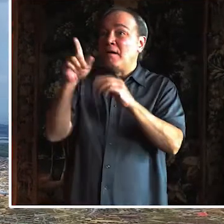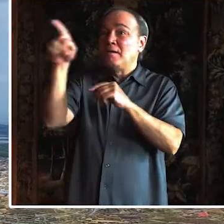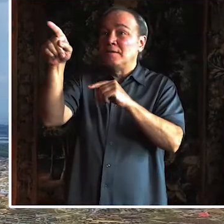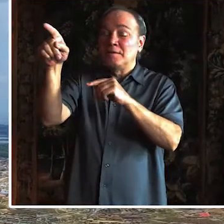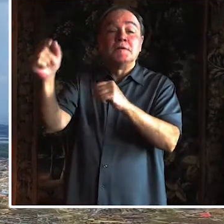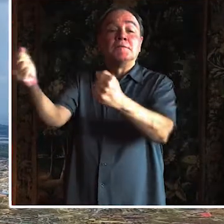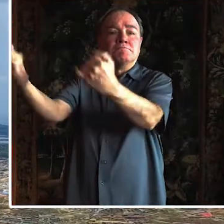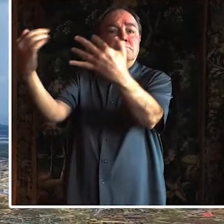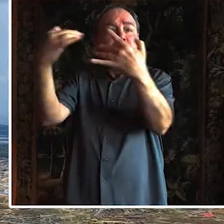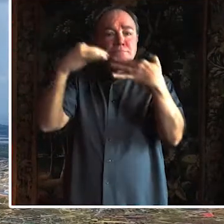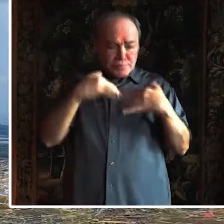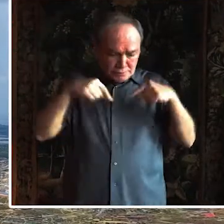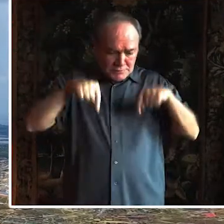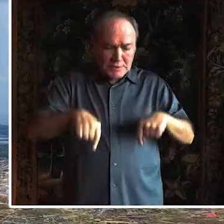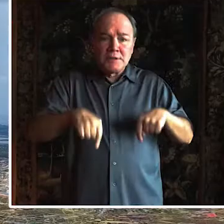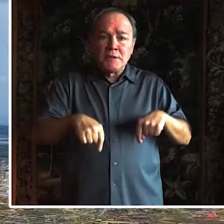Cox's Bazaar, Bangladesh.